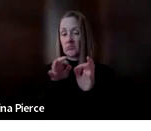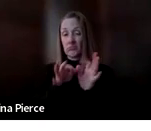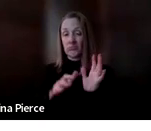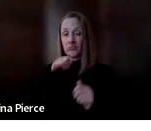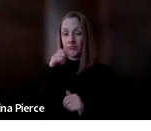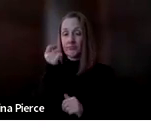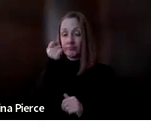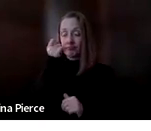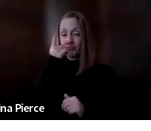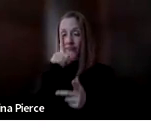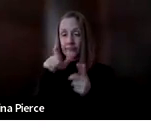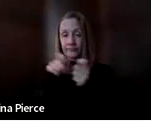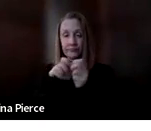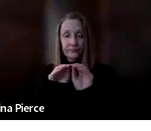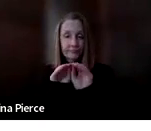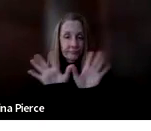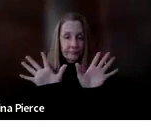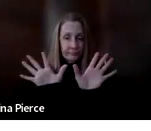Thanks, ahead.